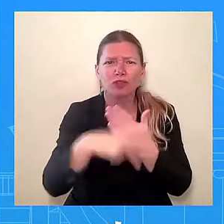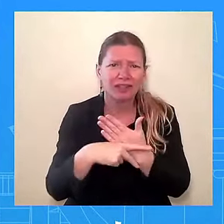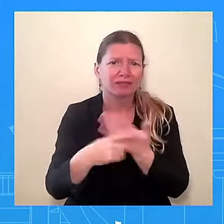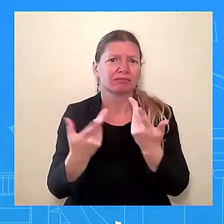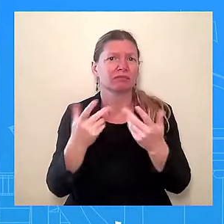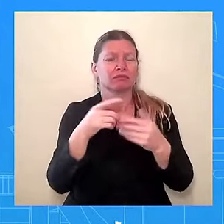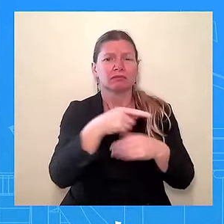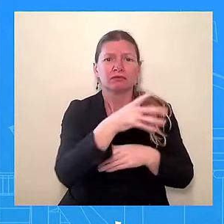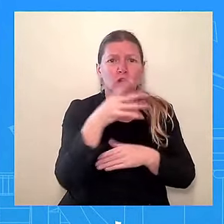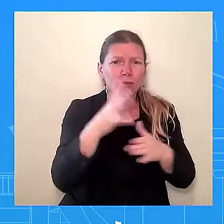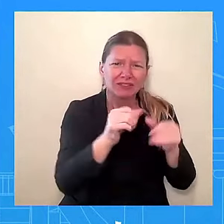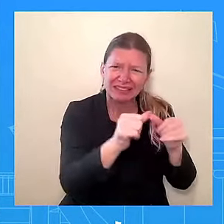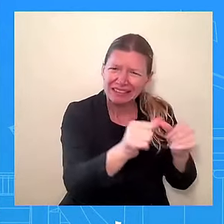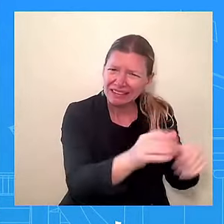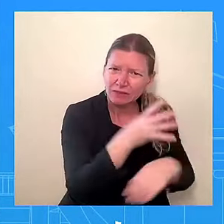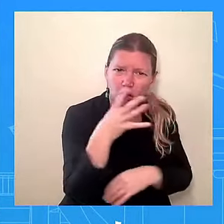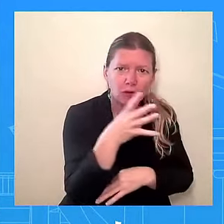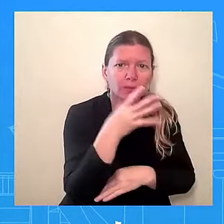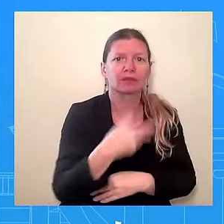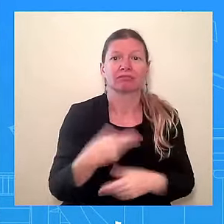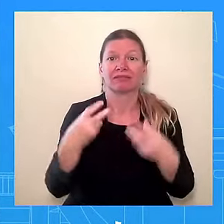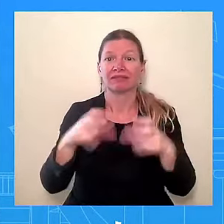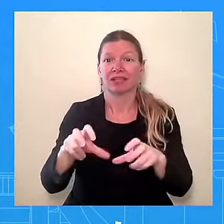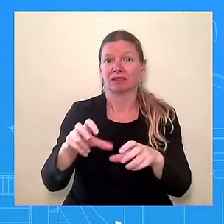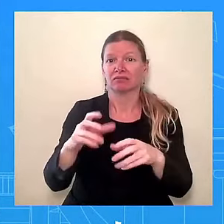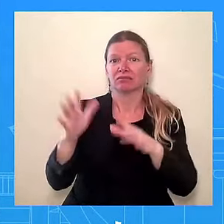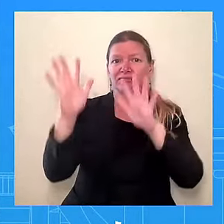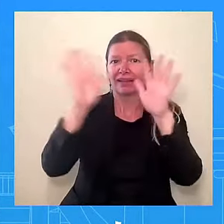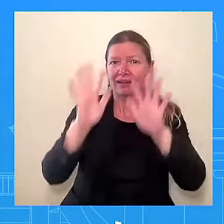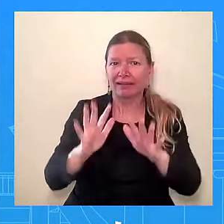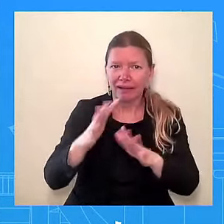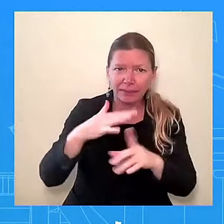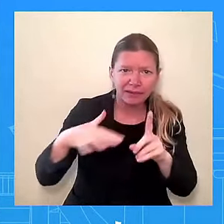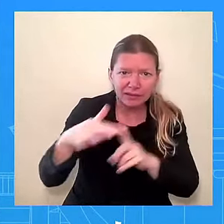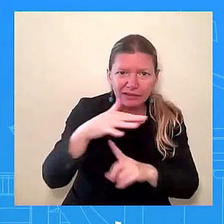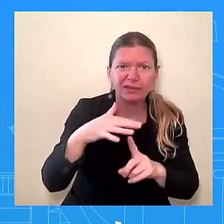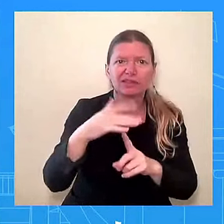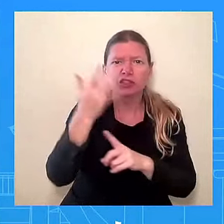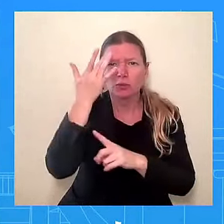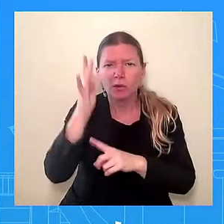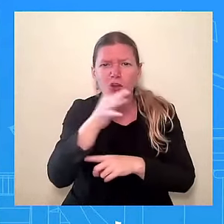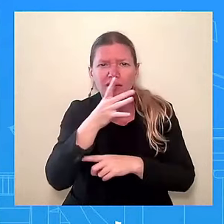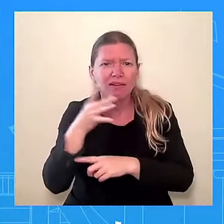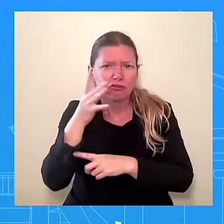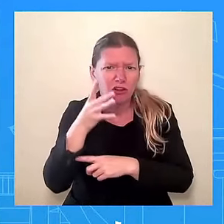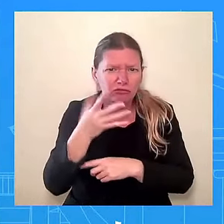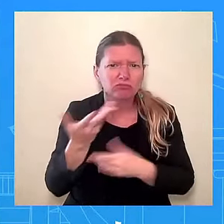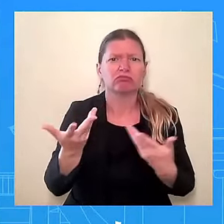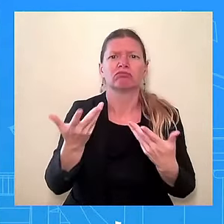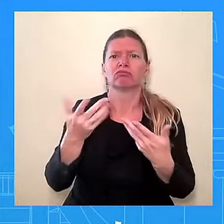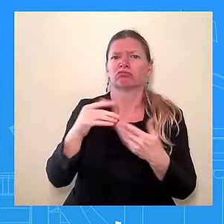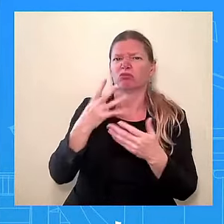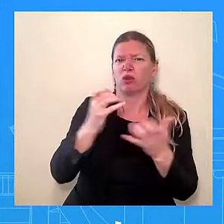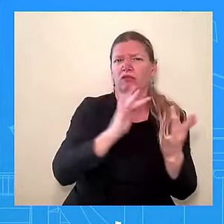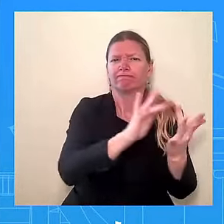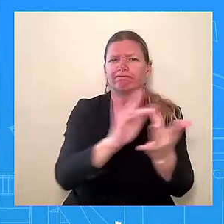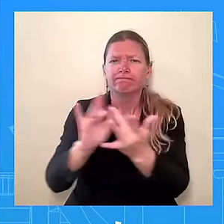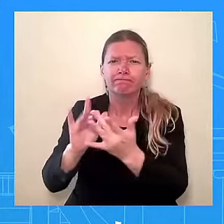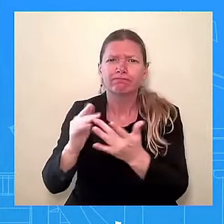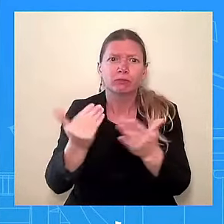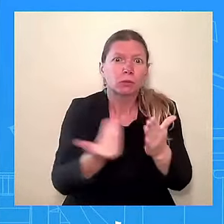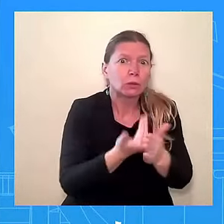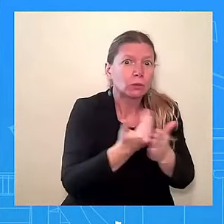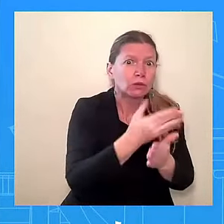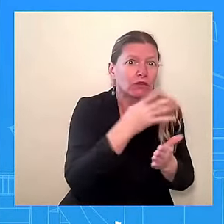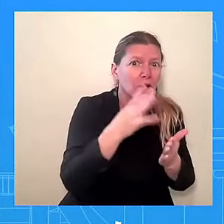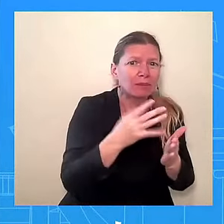and beginning farmers. We're supporting the development of a clean and more affordable energy infrastructure, and we're improving the health of our country's forests